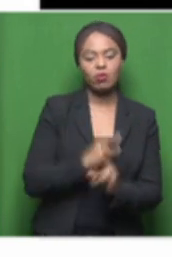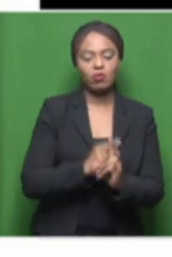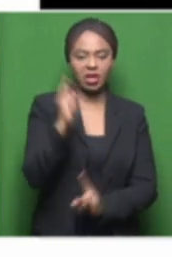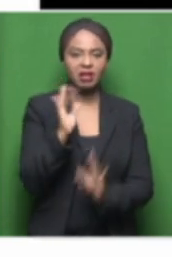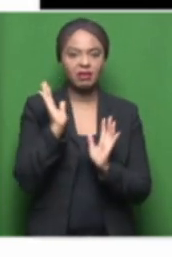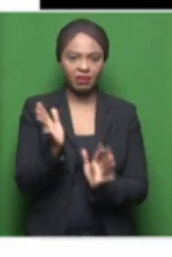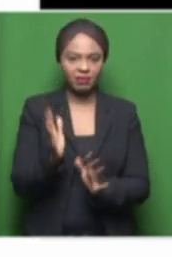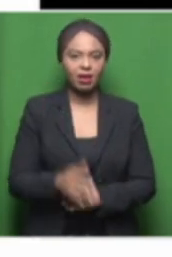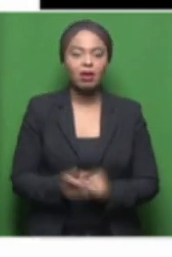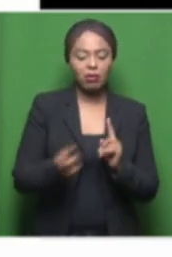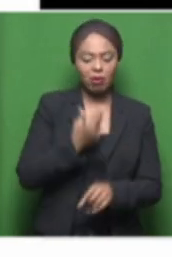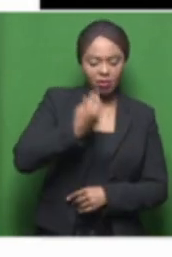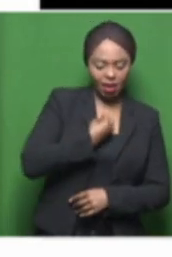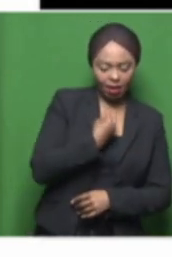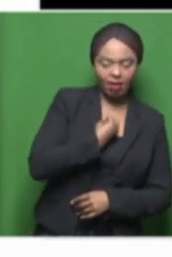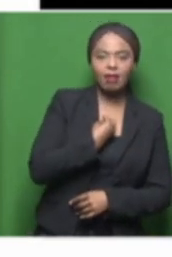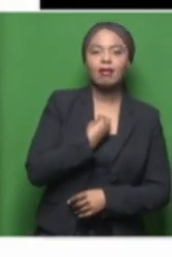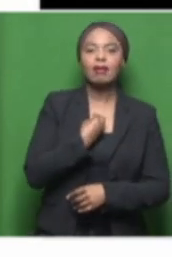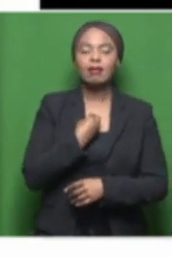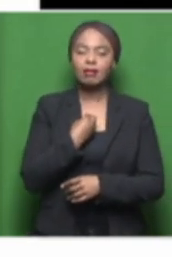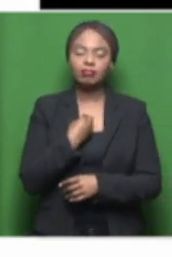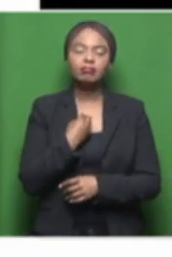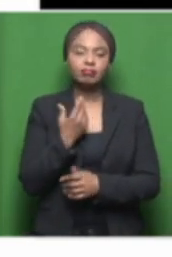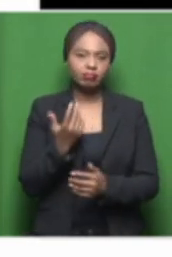uh, the Young and Unnamed, um,